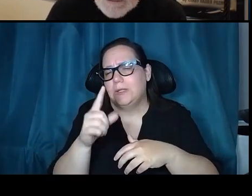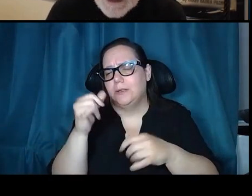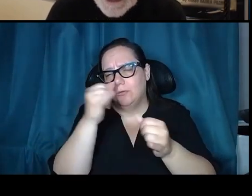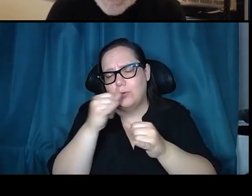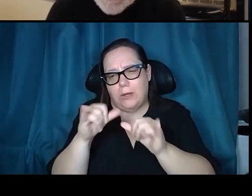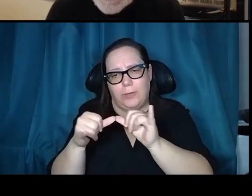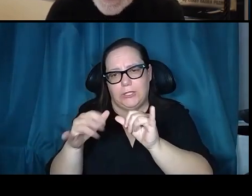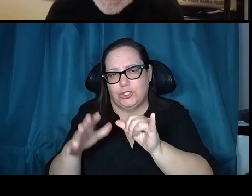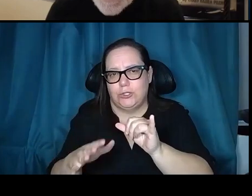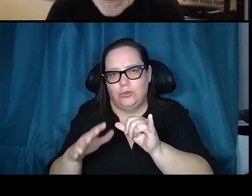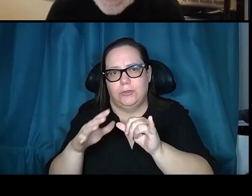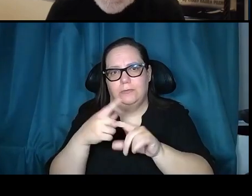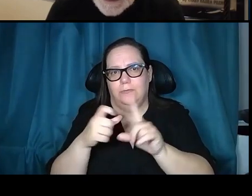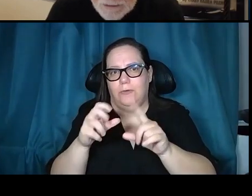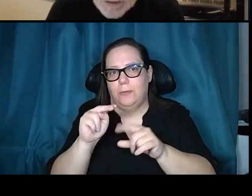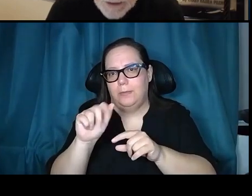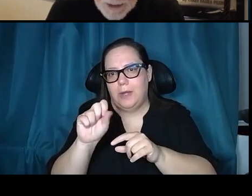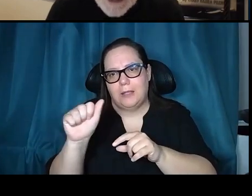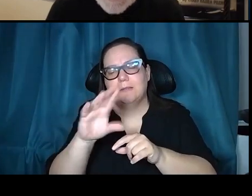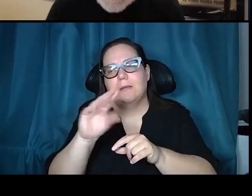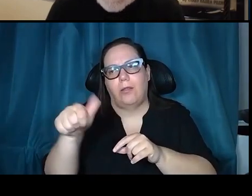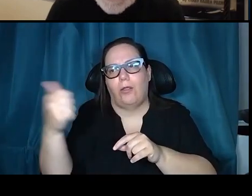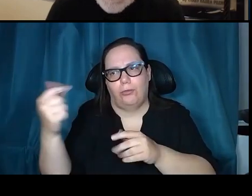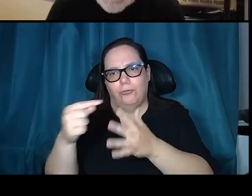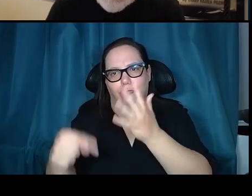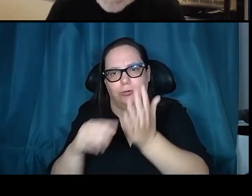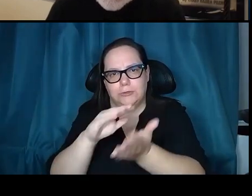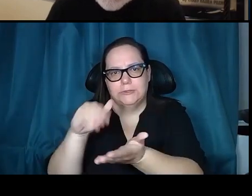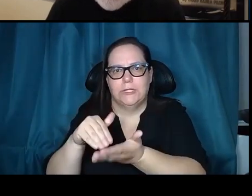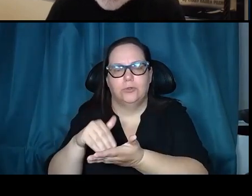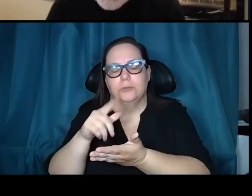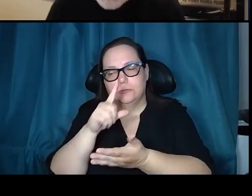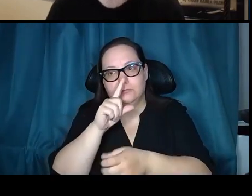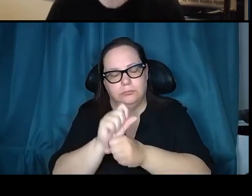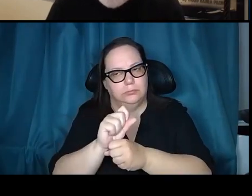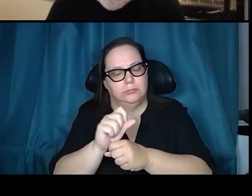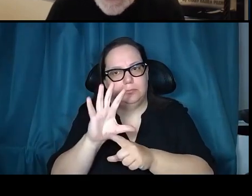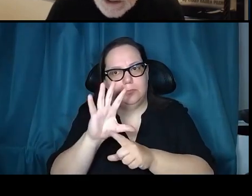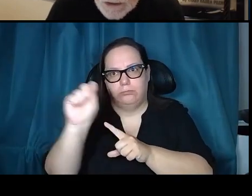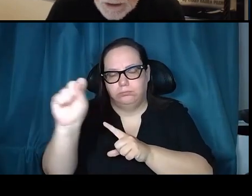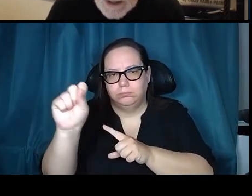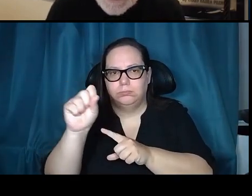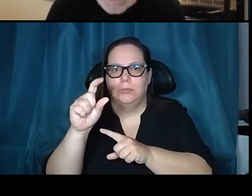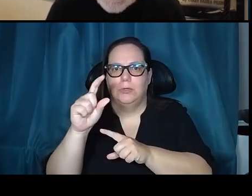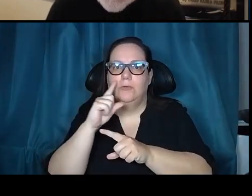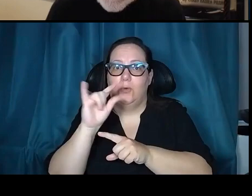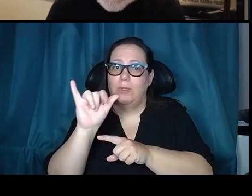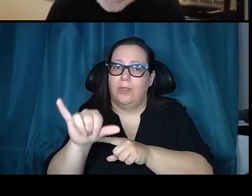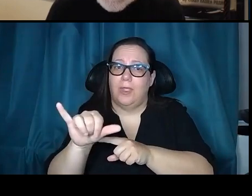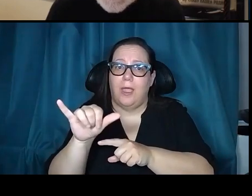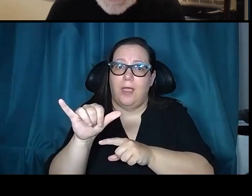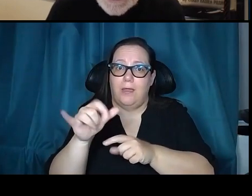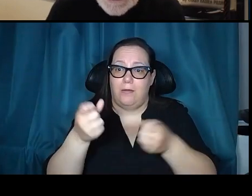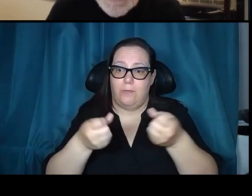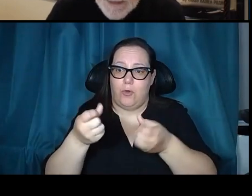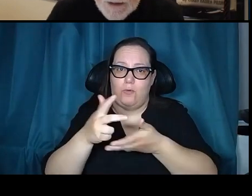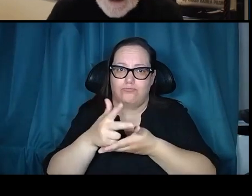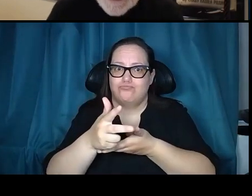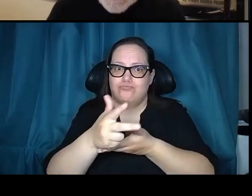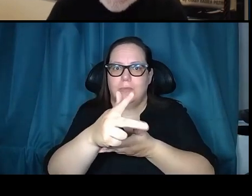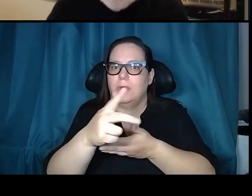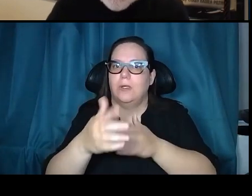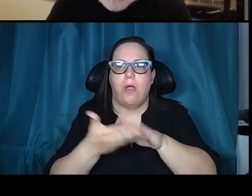incredibly came through with this. Believe it or not, a lunar roving vehicle on the moon operated flawlessly on all three of the J missions.